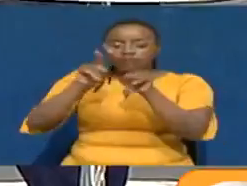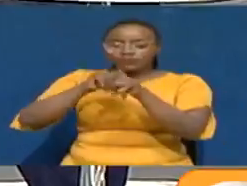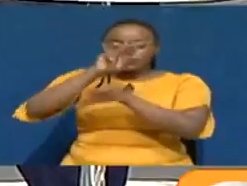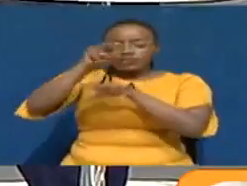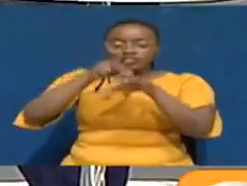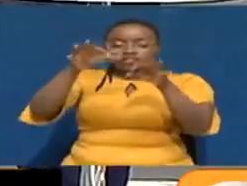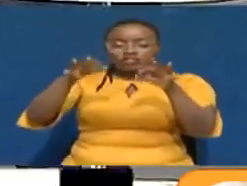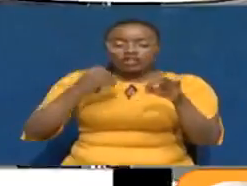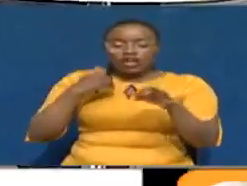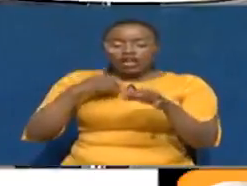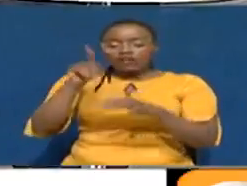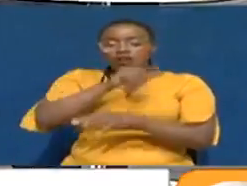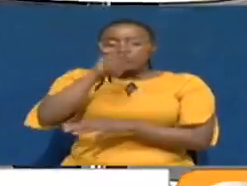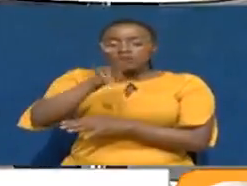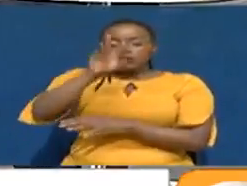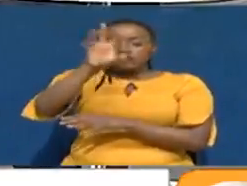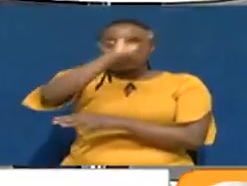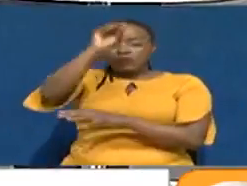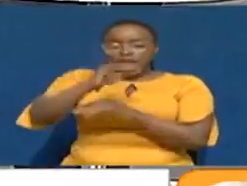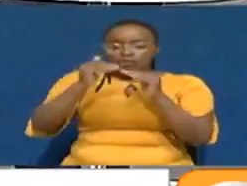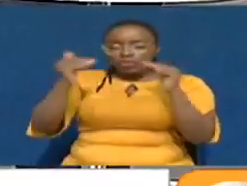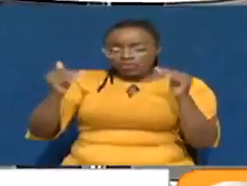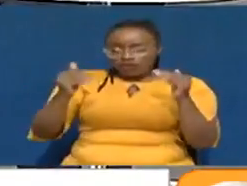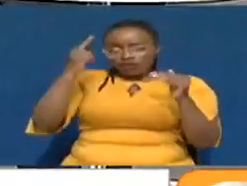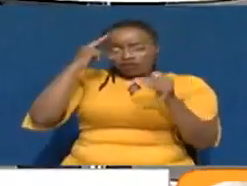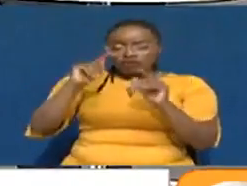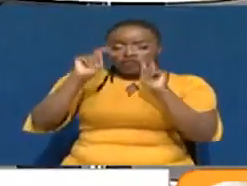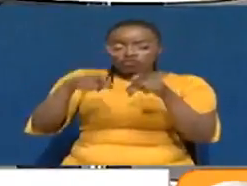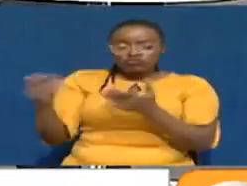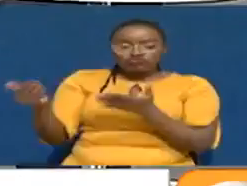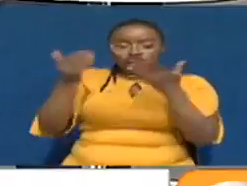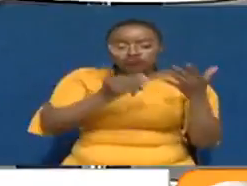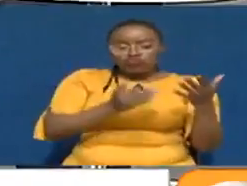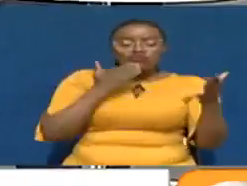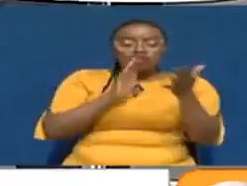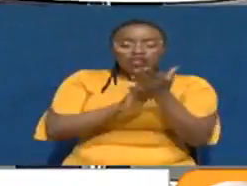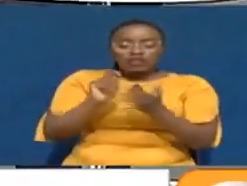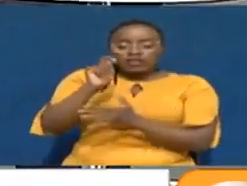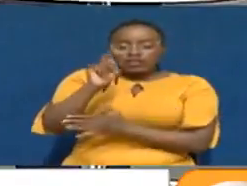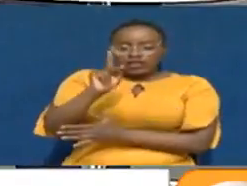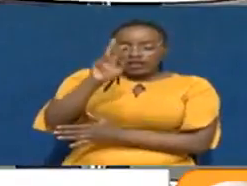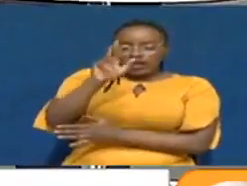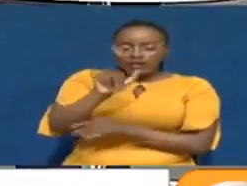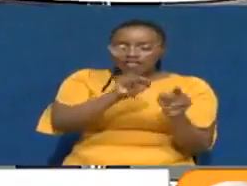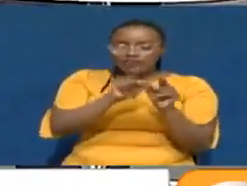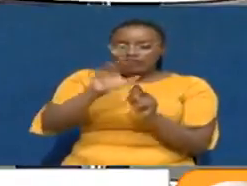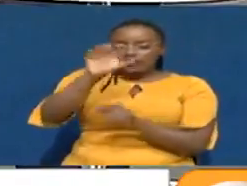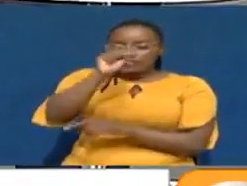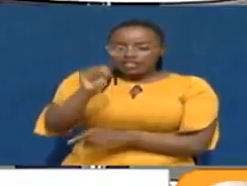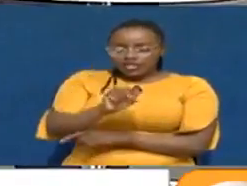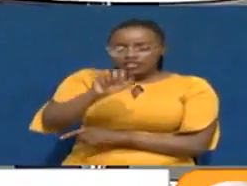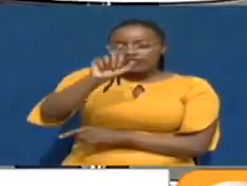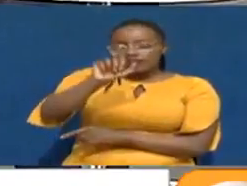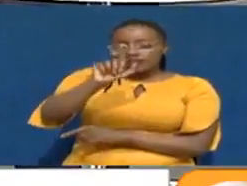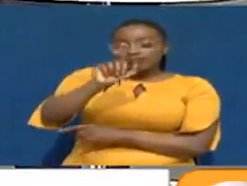The National Treasury has revoked the 25% rate duty on imported shoes. So in a letter to the Kenya Revenue Authority, Cabinet Secretary Ukuri